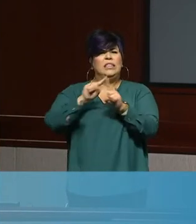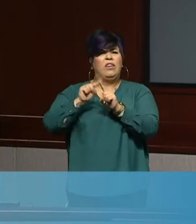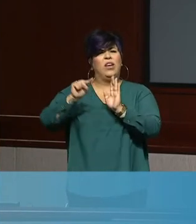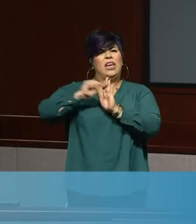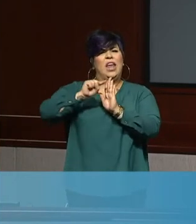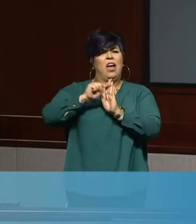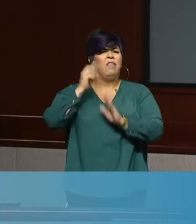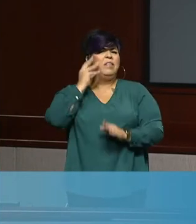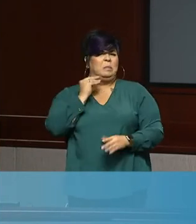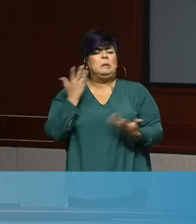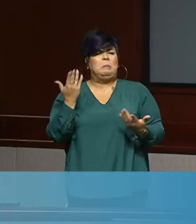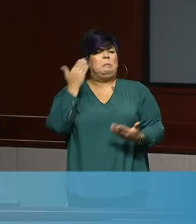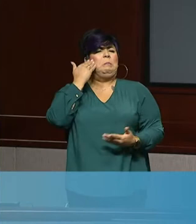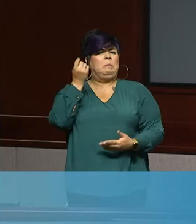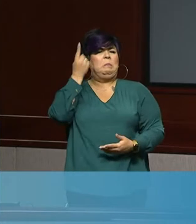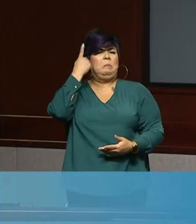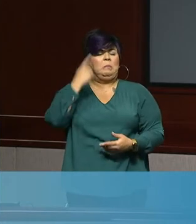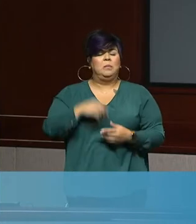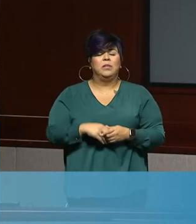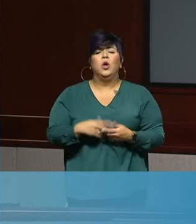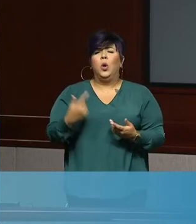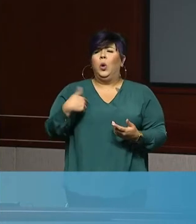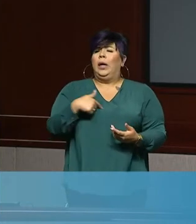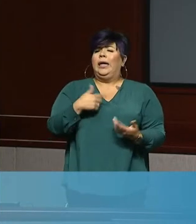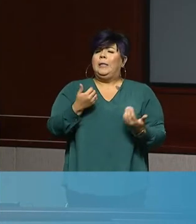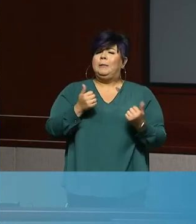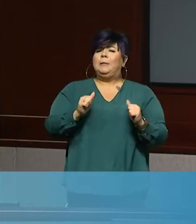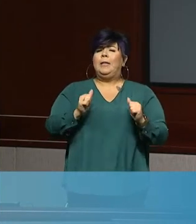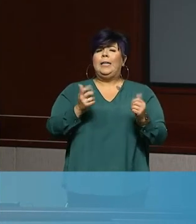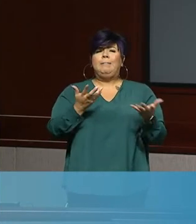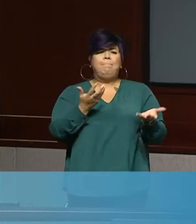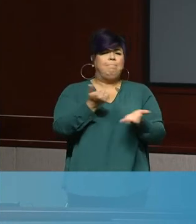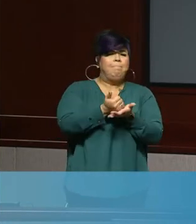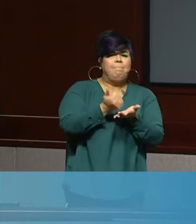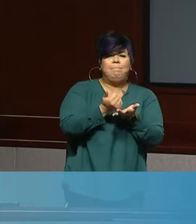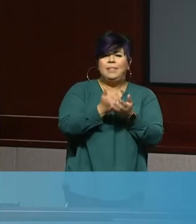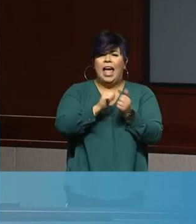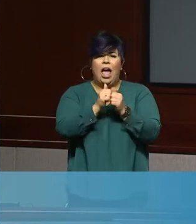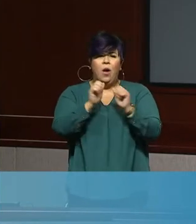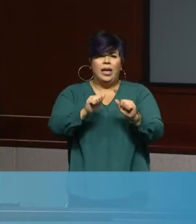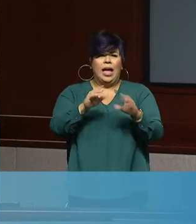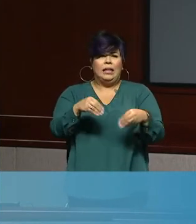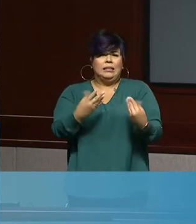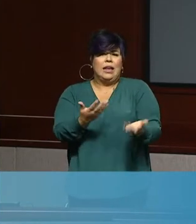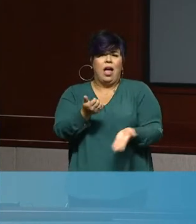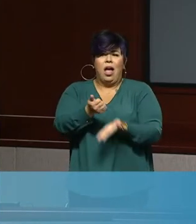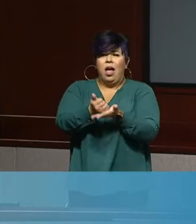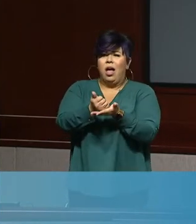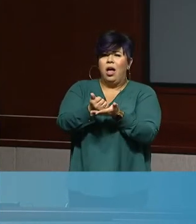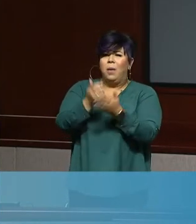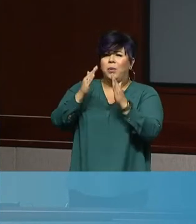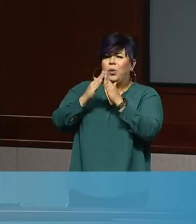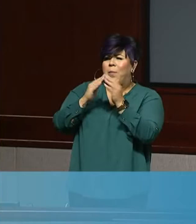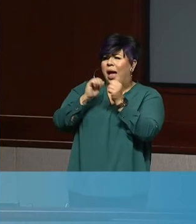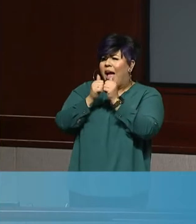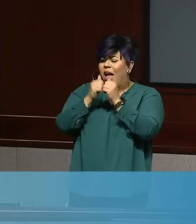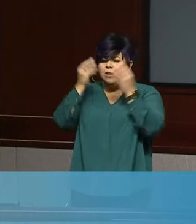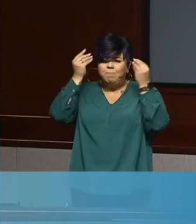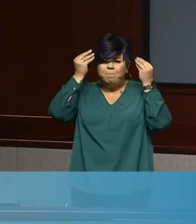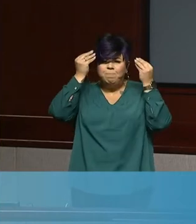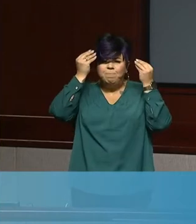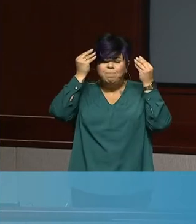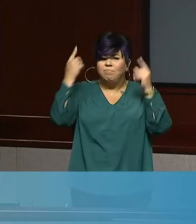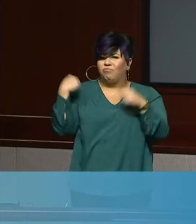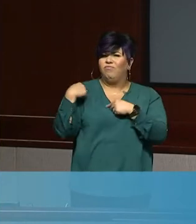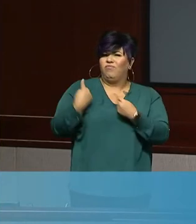So, you know, we always want to do what we can to help the community, and we've been racking our brains with how we could do that